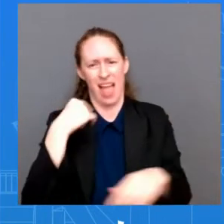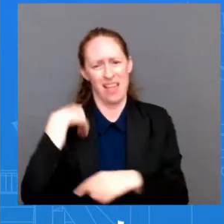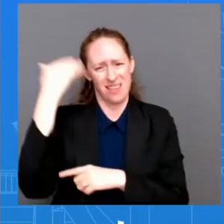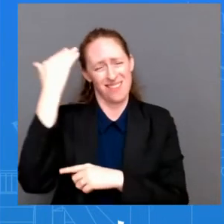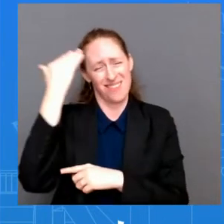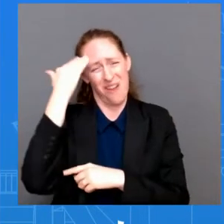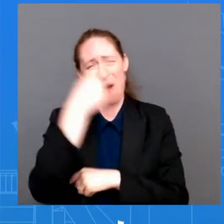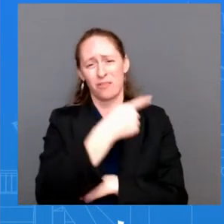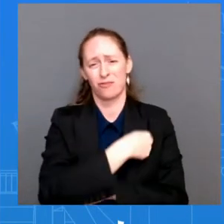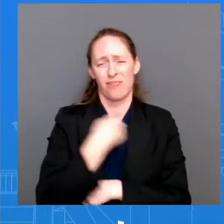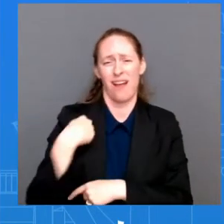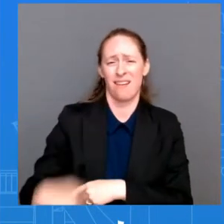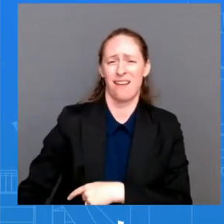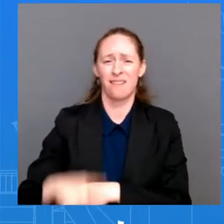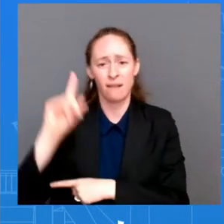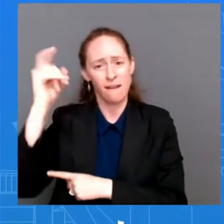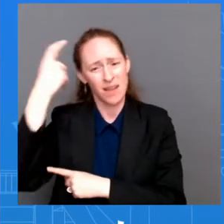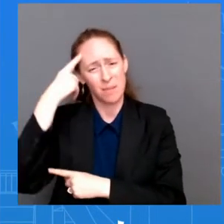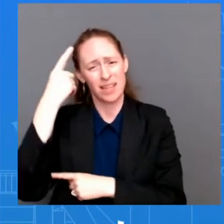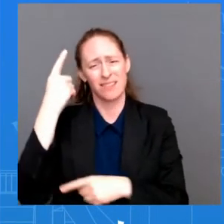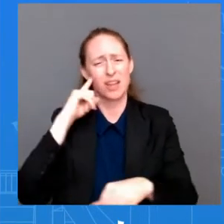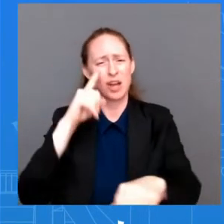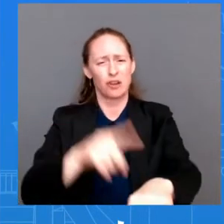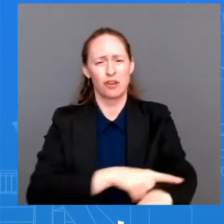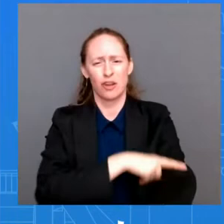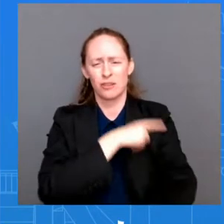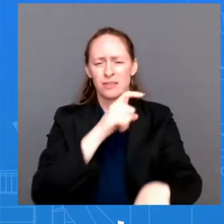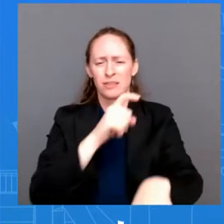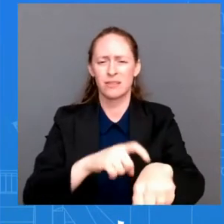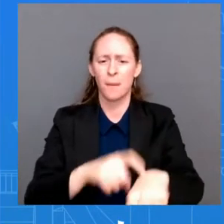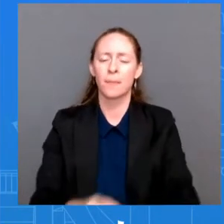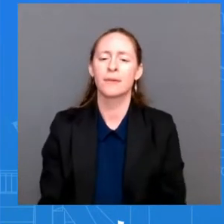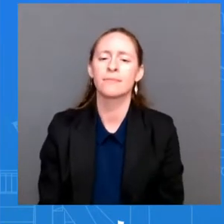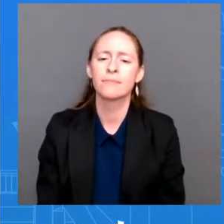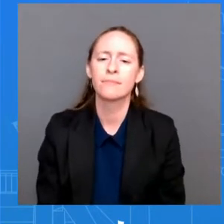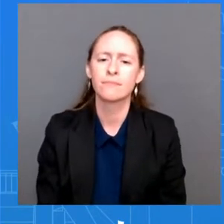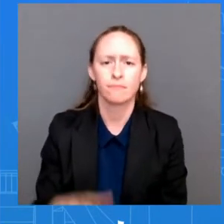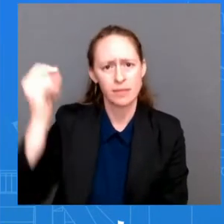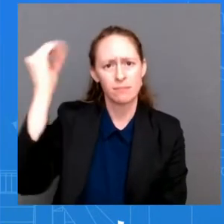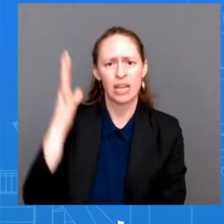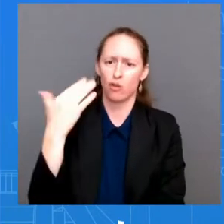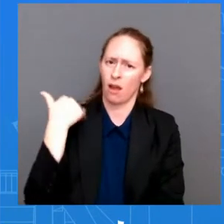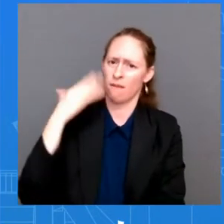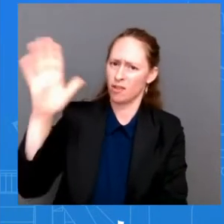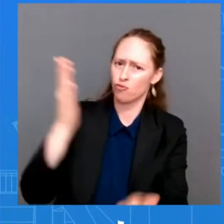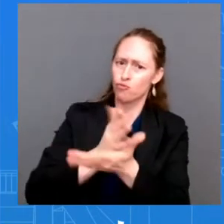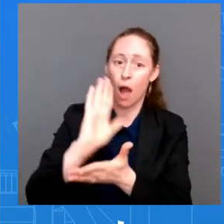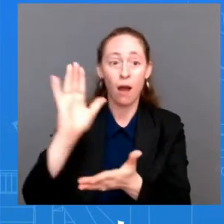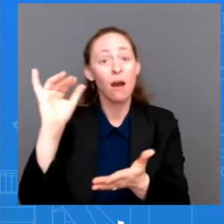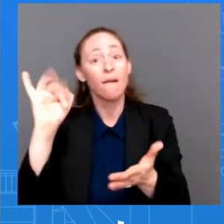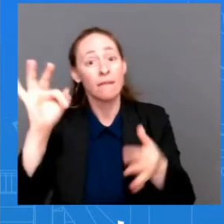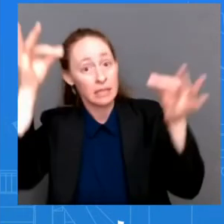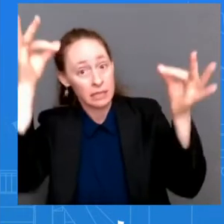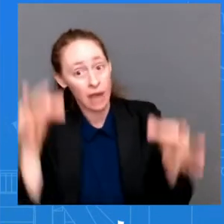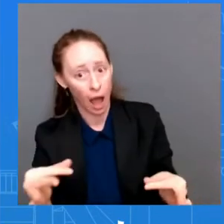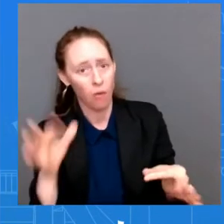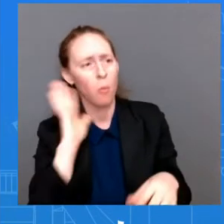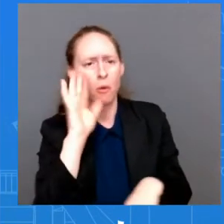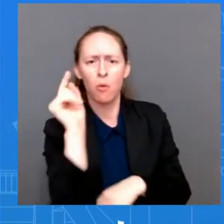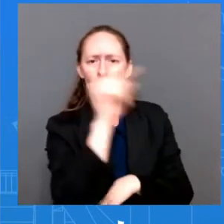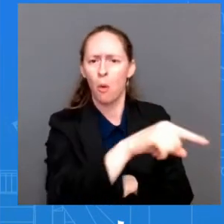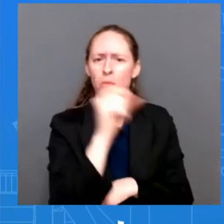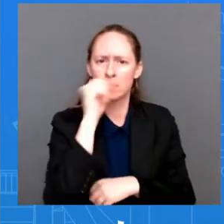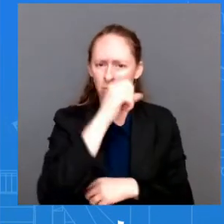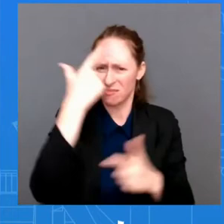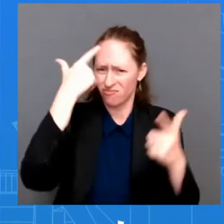to visit Taiwan and a Speaker of the House has visited Taiwan before without incident, as have many members of Congress, including this year.